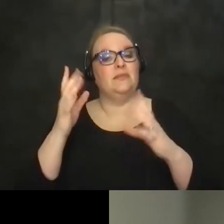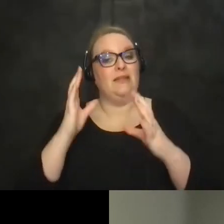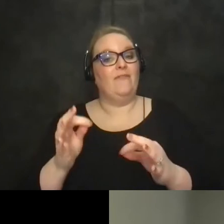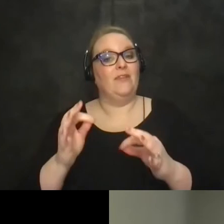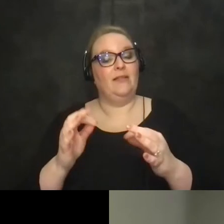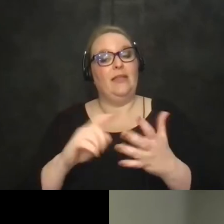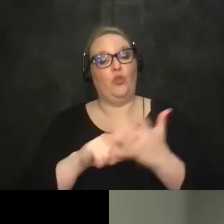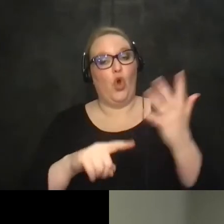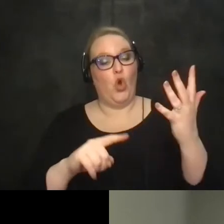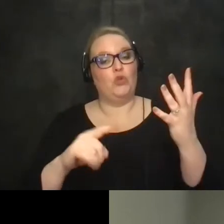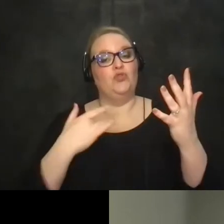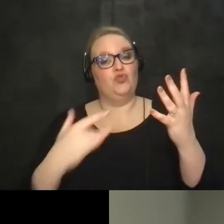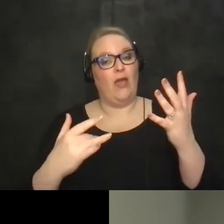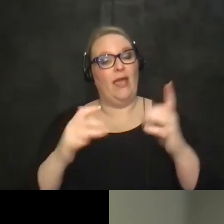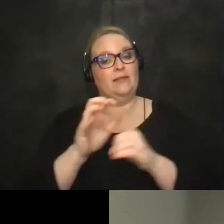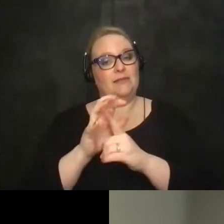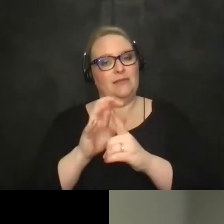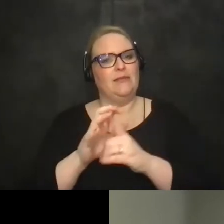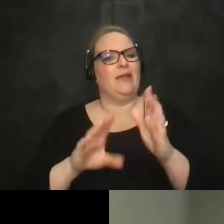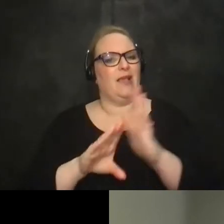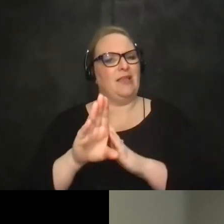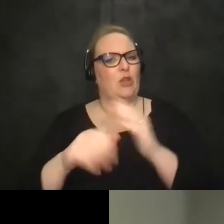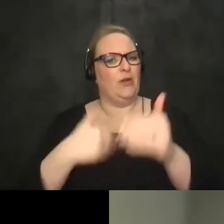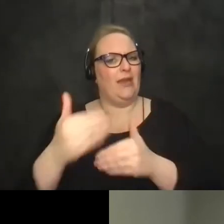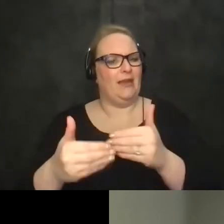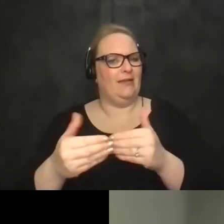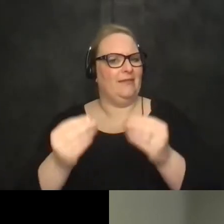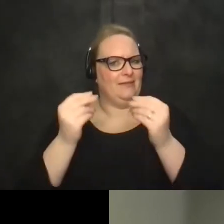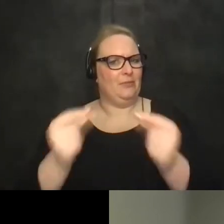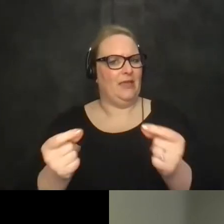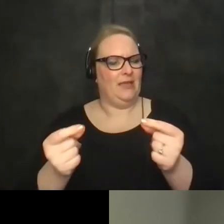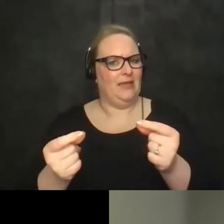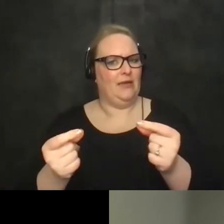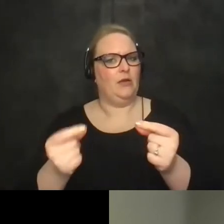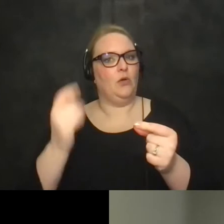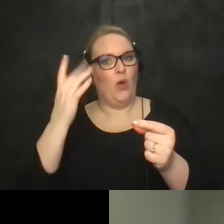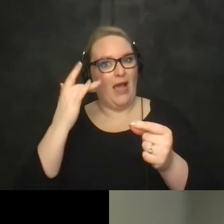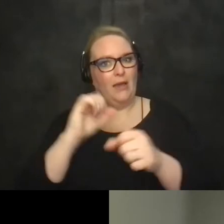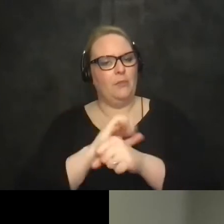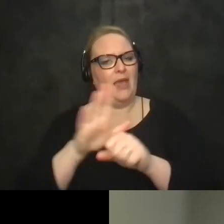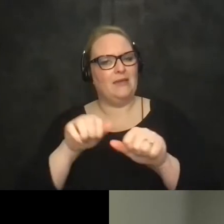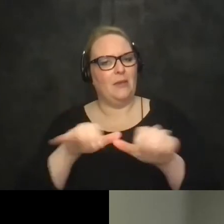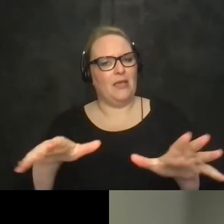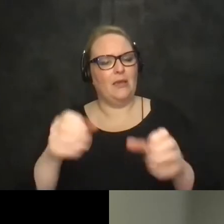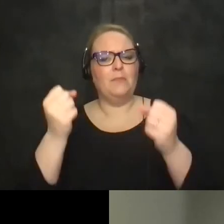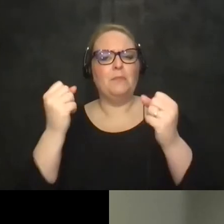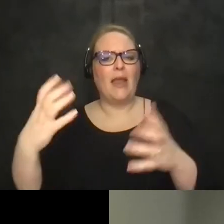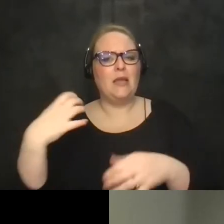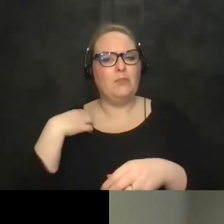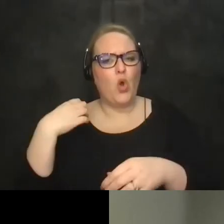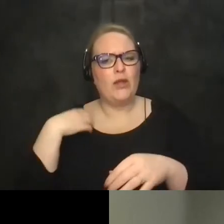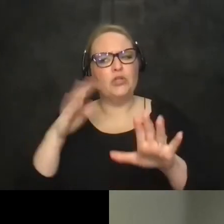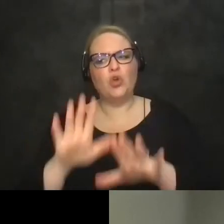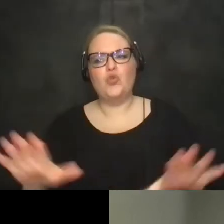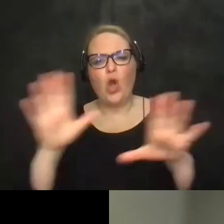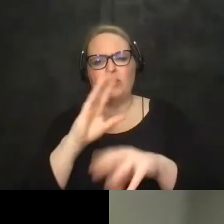trends have been accelerated by the pandemic and by many employers right across the world